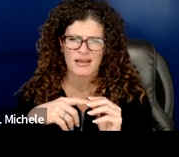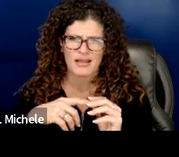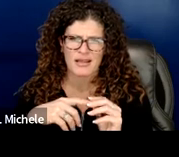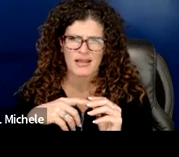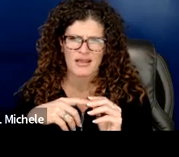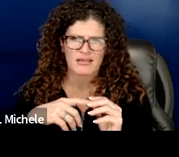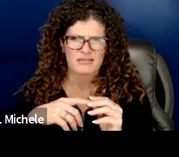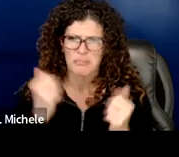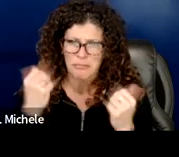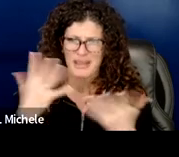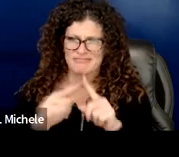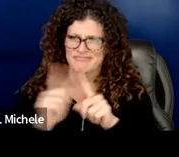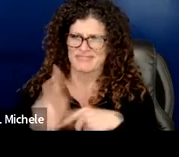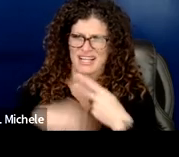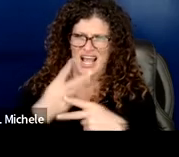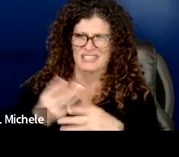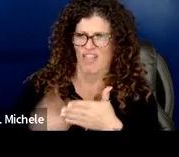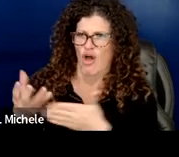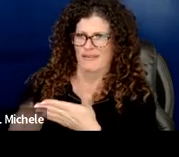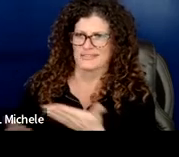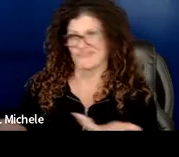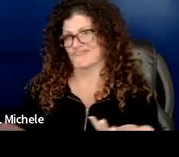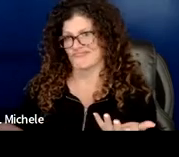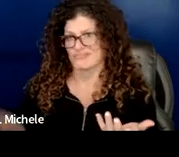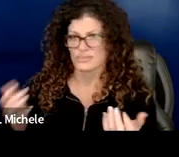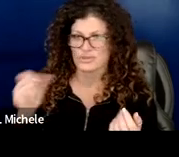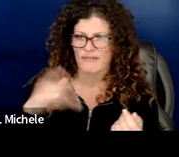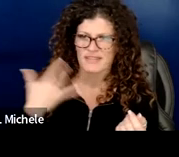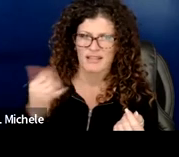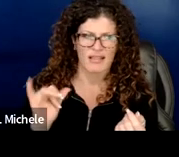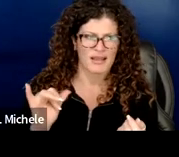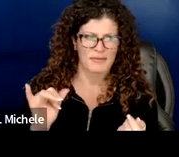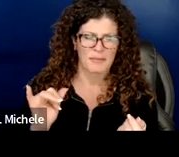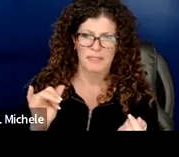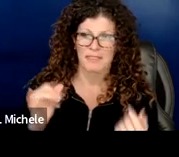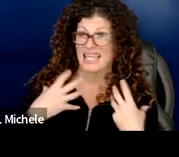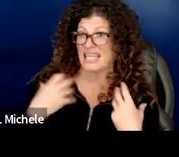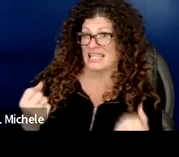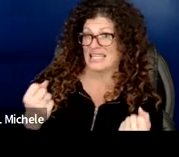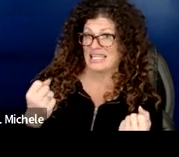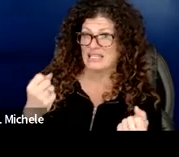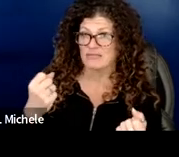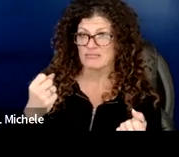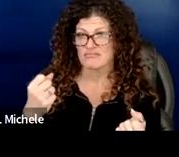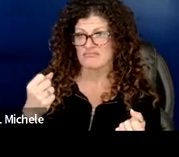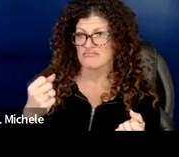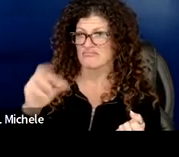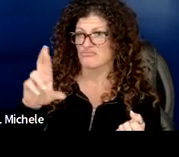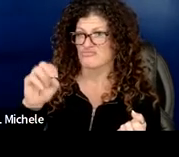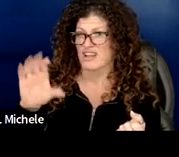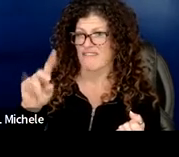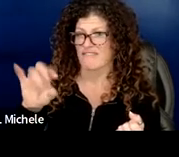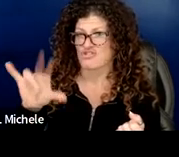there's all kinds of loss and i just you know i feel like yes maybe healing and recovery could be a little bit better and then the other